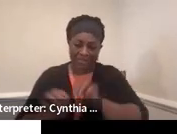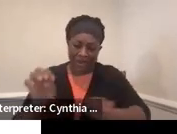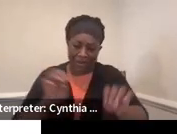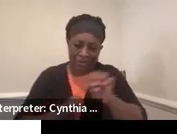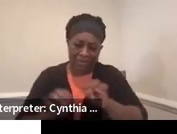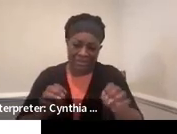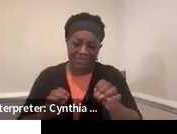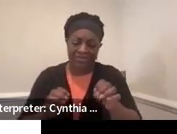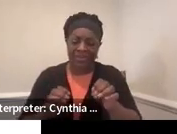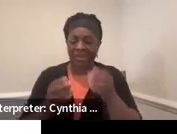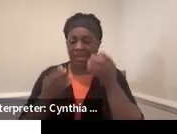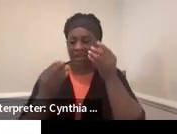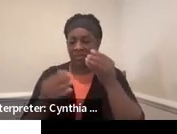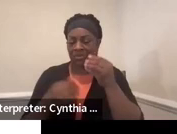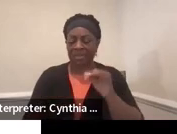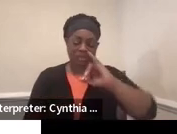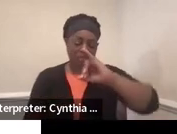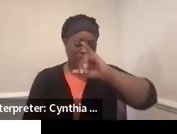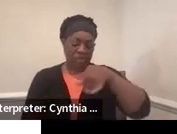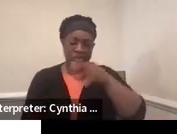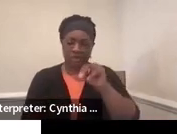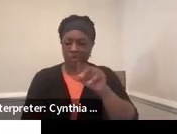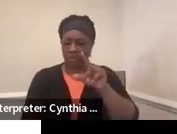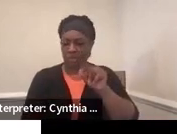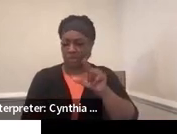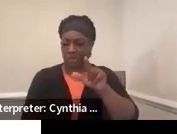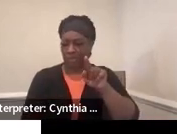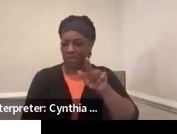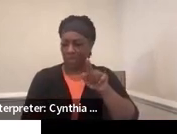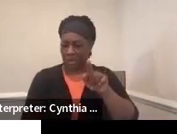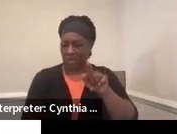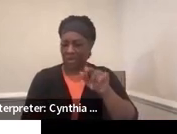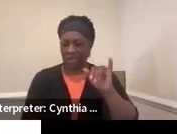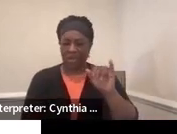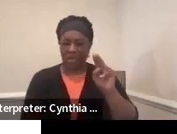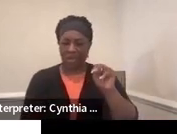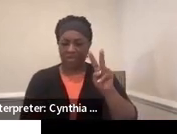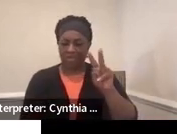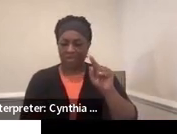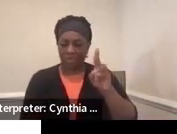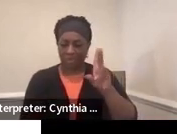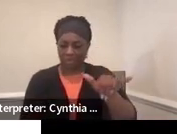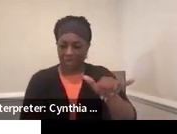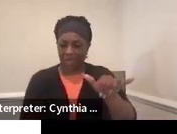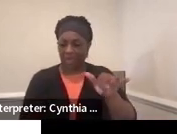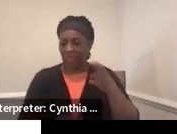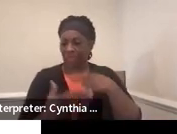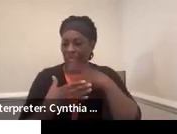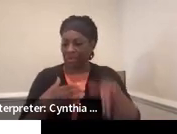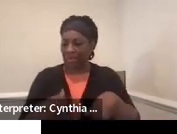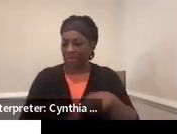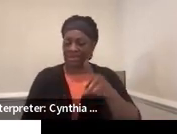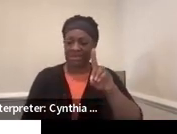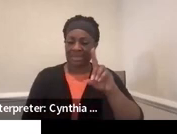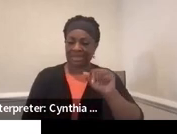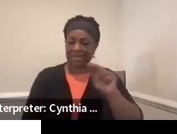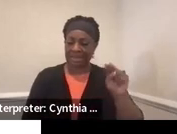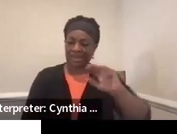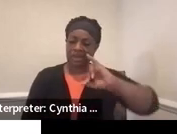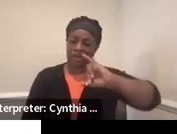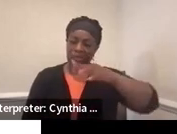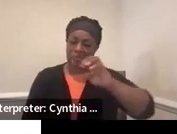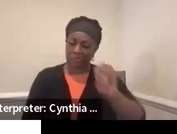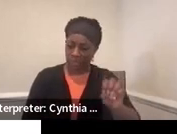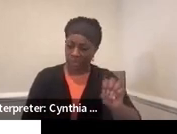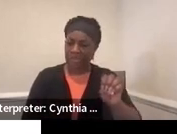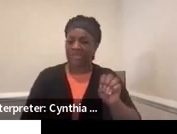at January of 2021, the career interest inventory, the results show that Dan enjoys hands on projects and is good